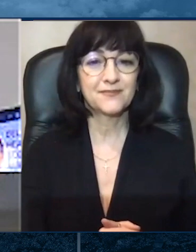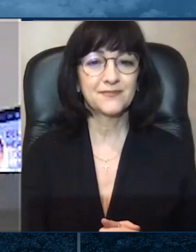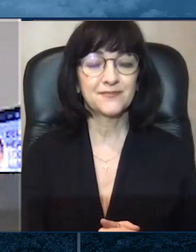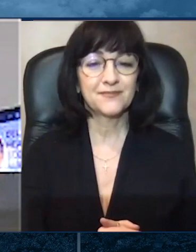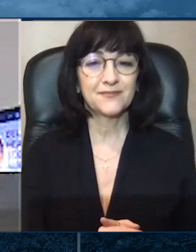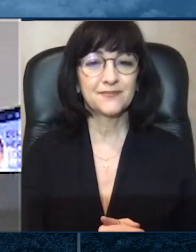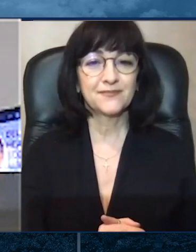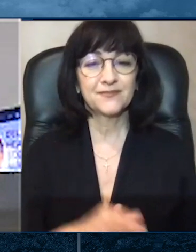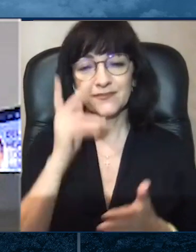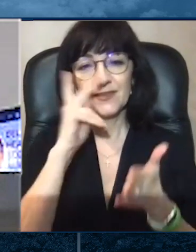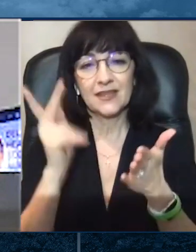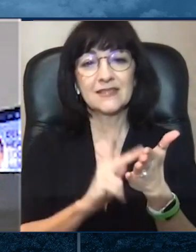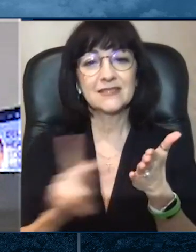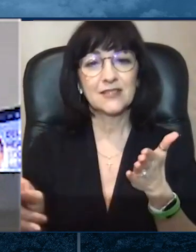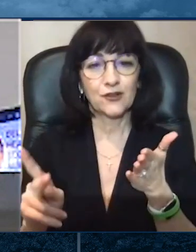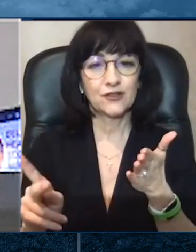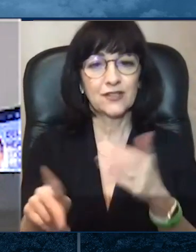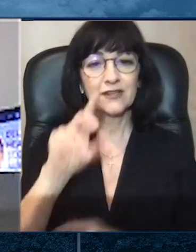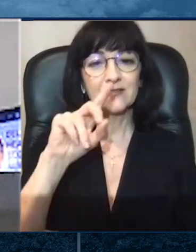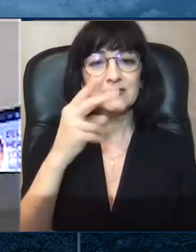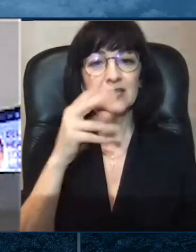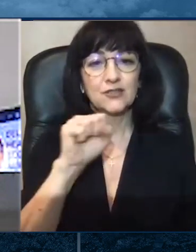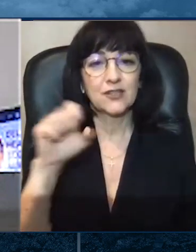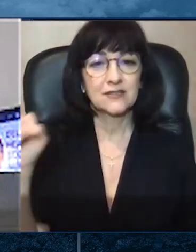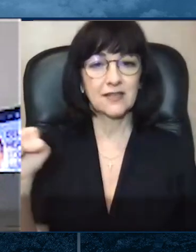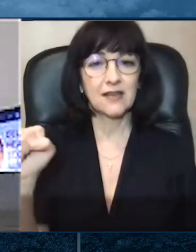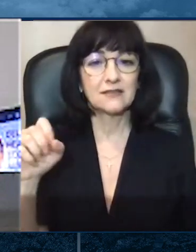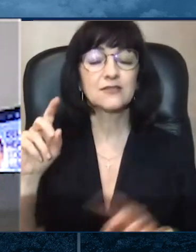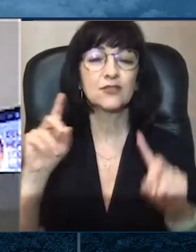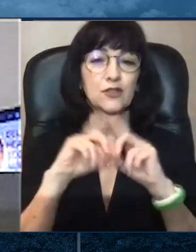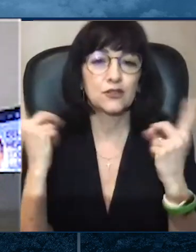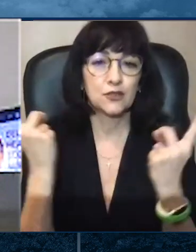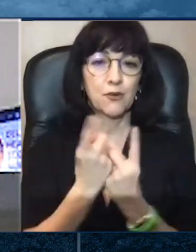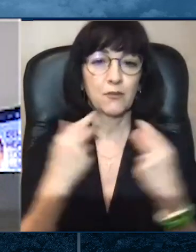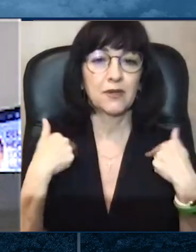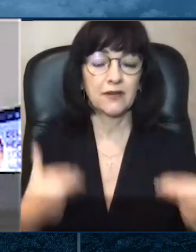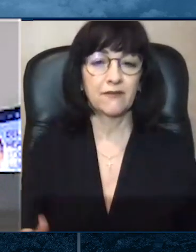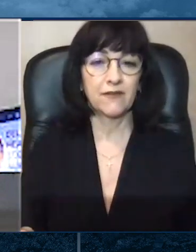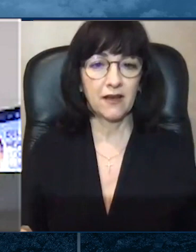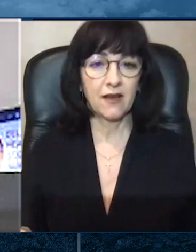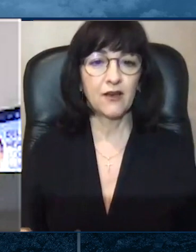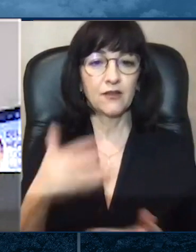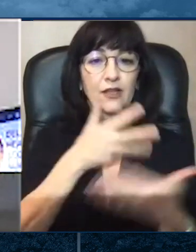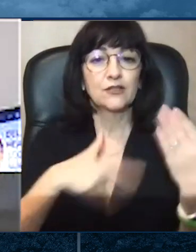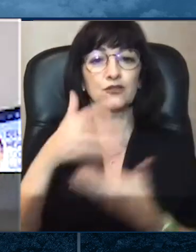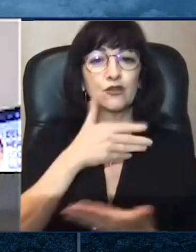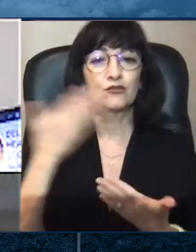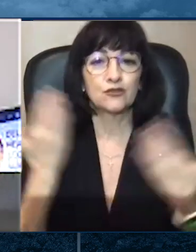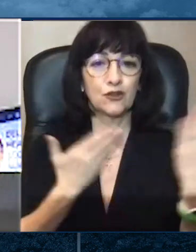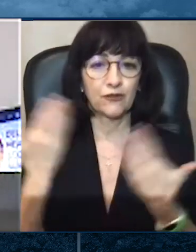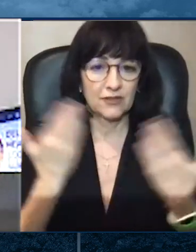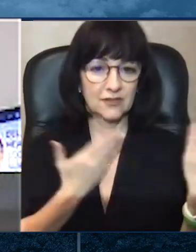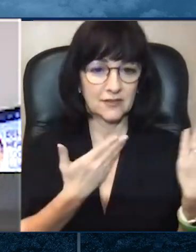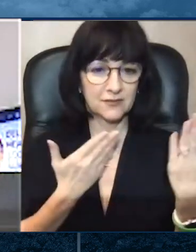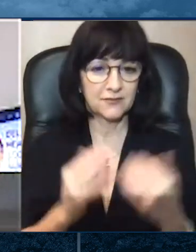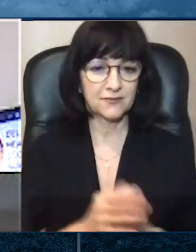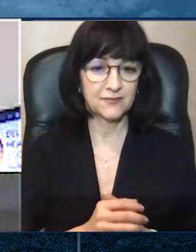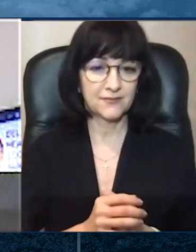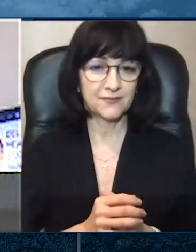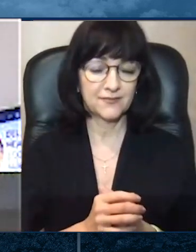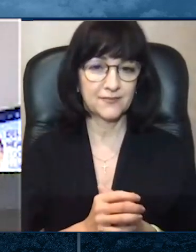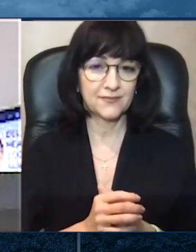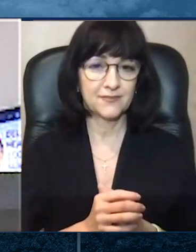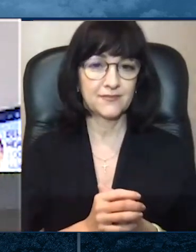Sociales y también una doctora de medicina y también he ofrecido mis servicios a la comunidad